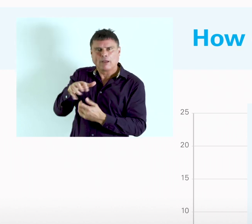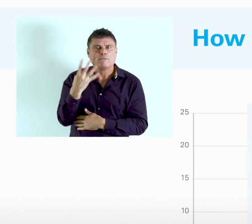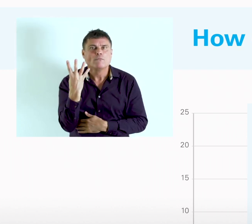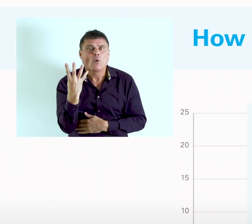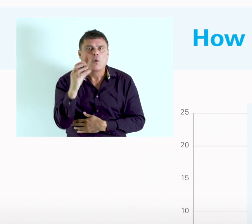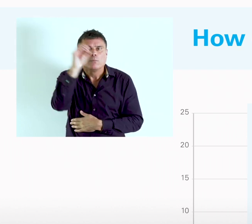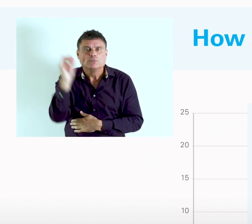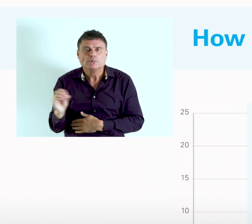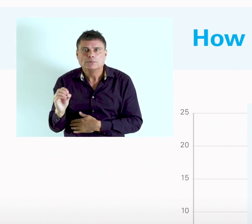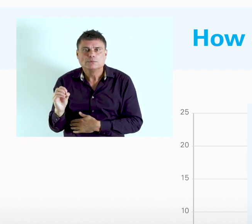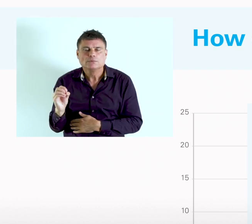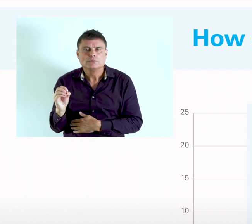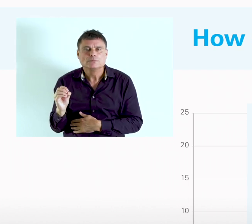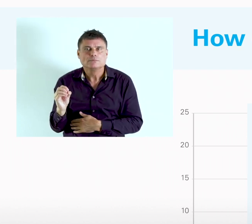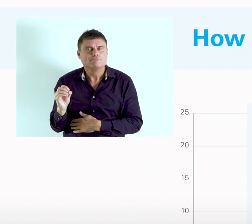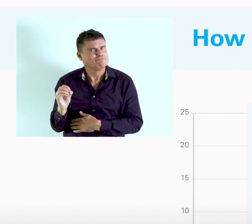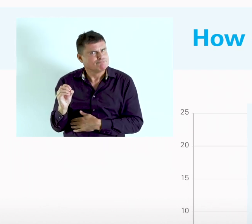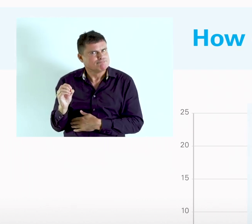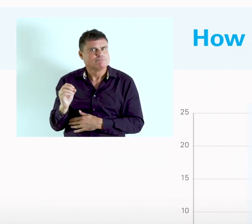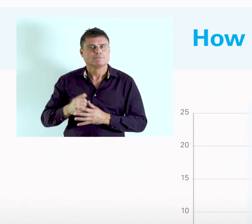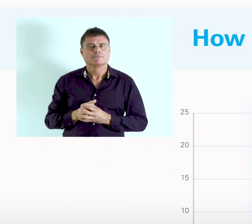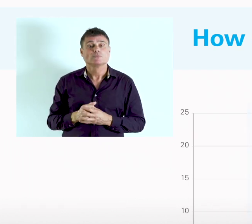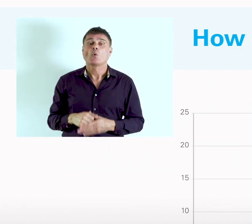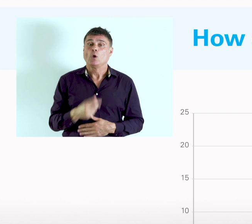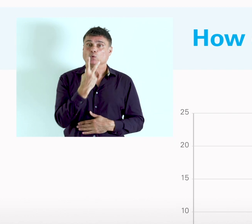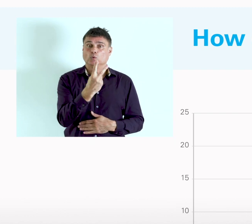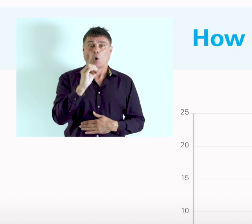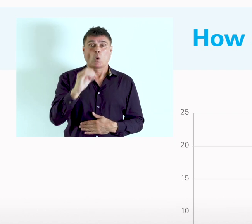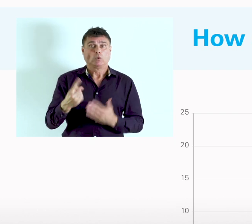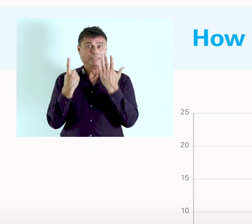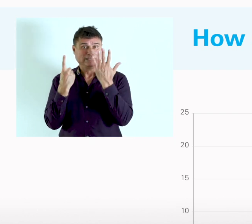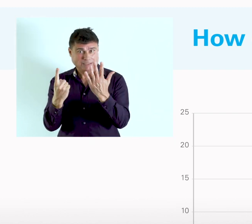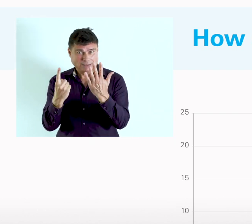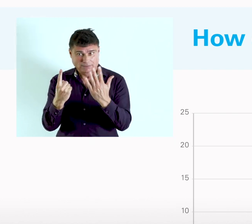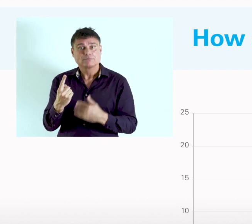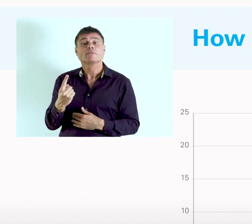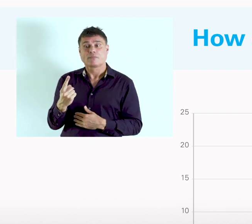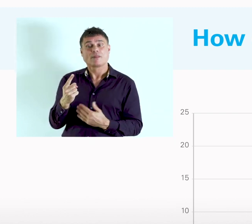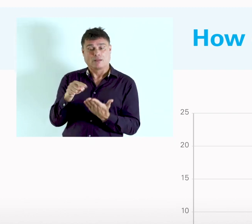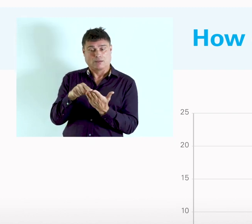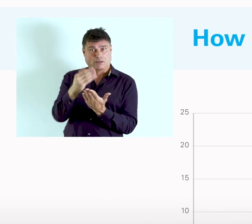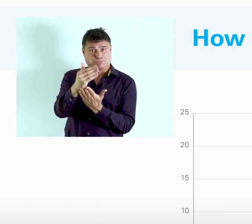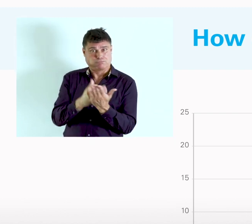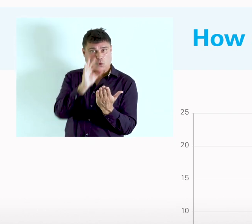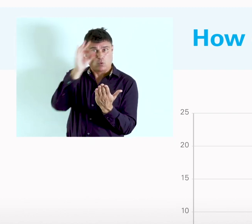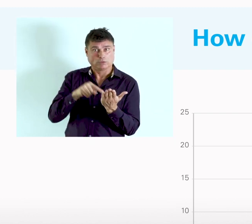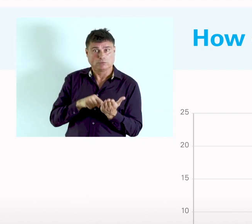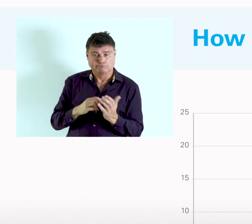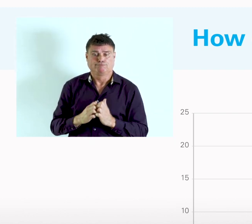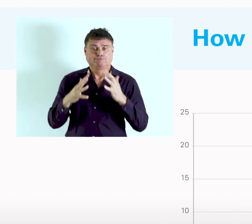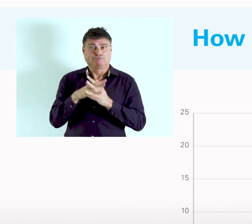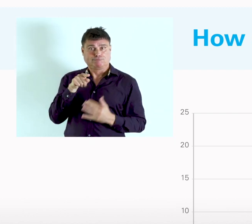disability prevalence of 4%. In 2006, a household survey was implemented in the country.